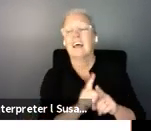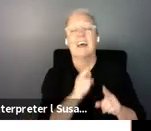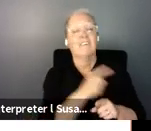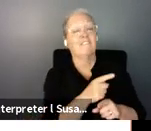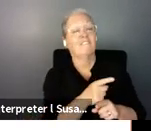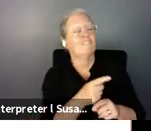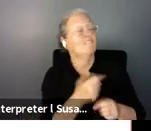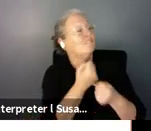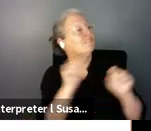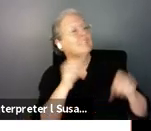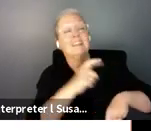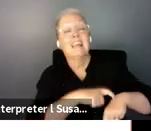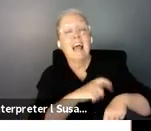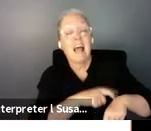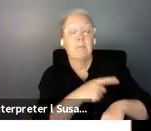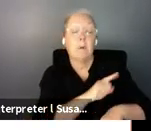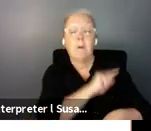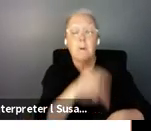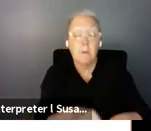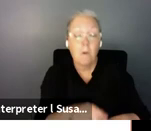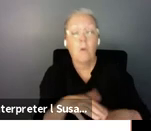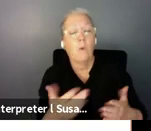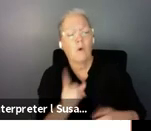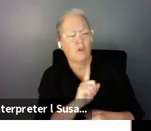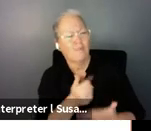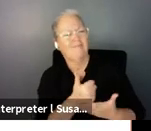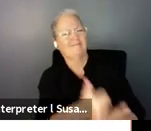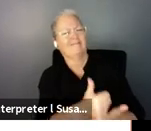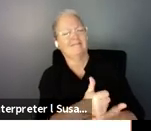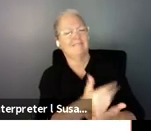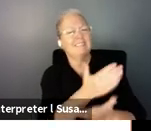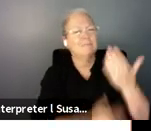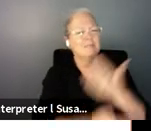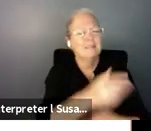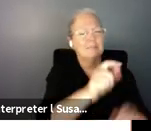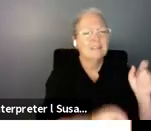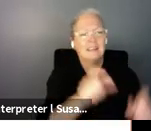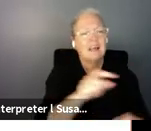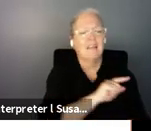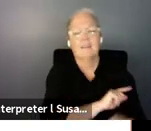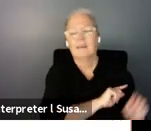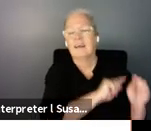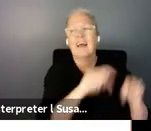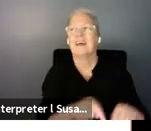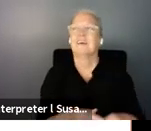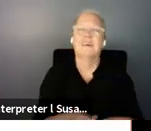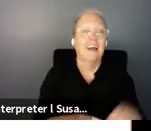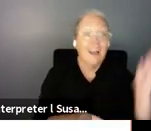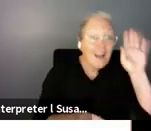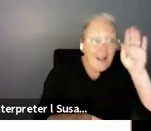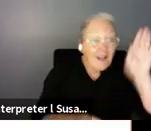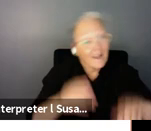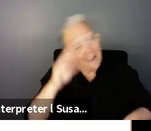but sometimes not for assisting persons with disabilities rather they come to say hello or